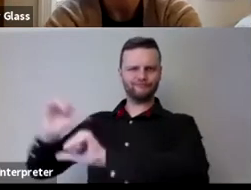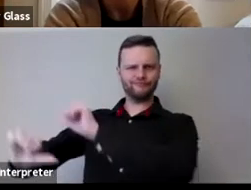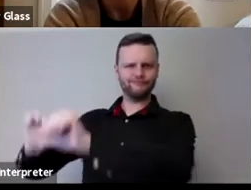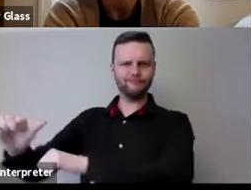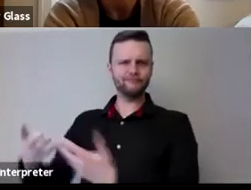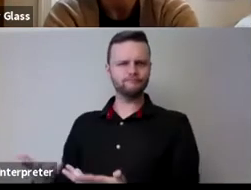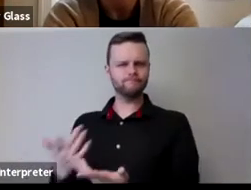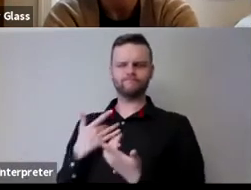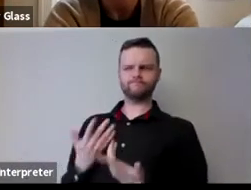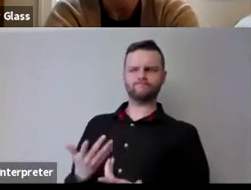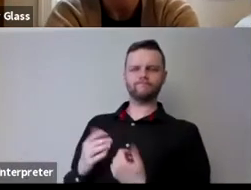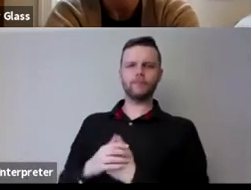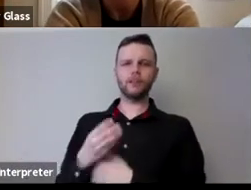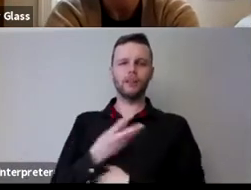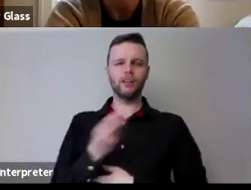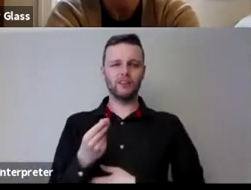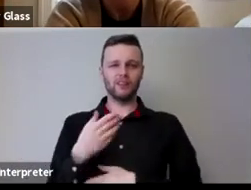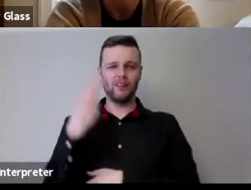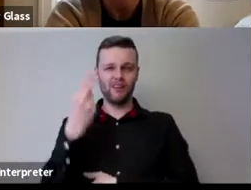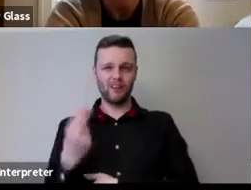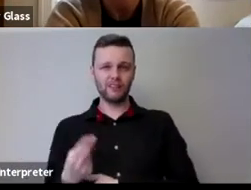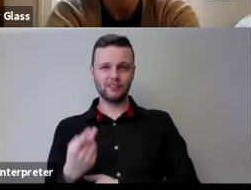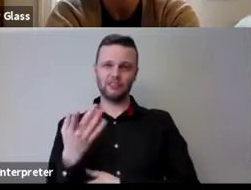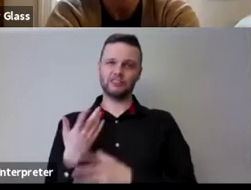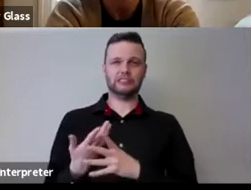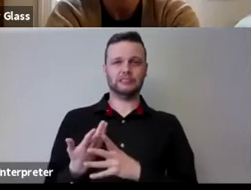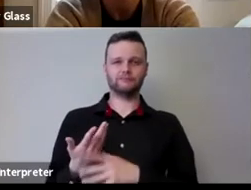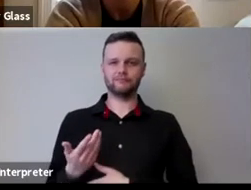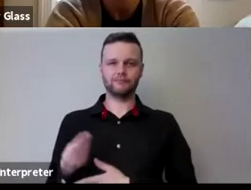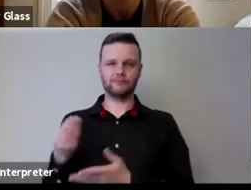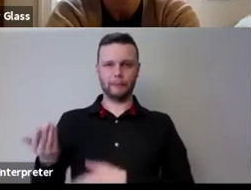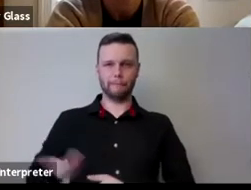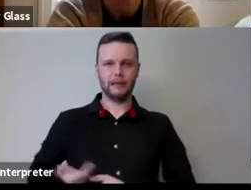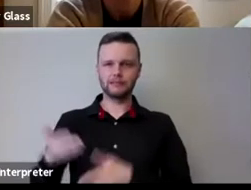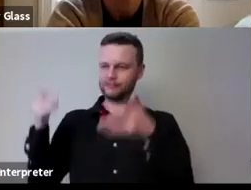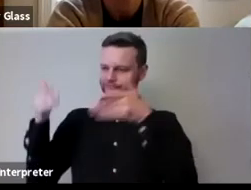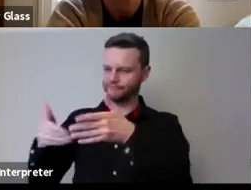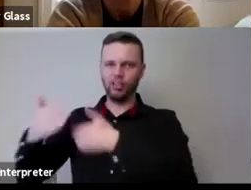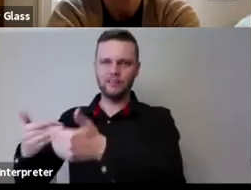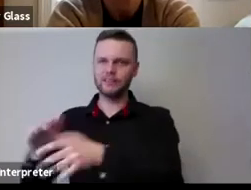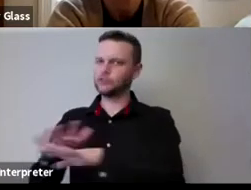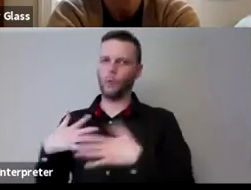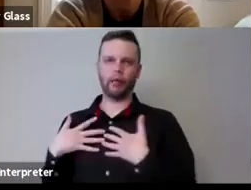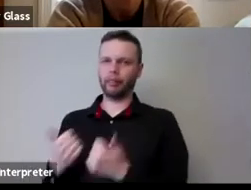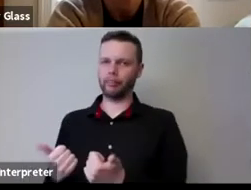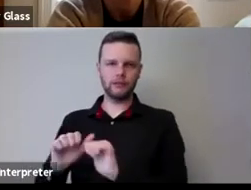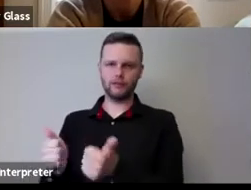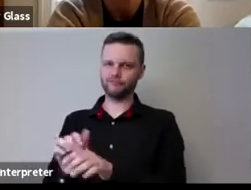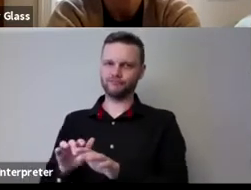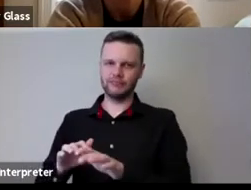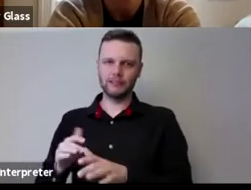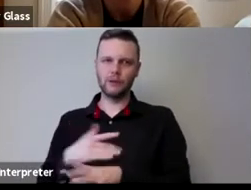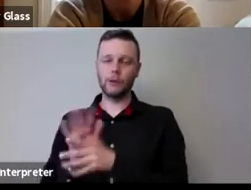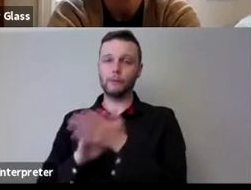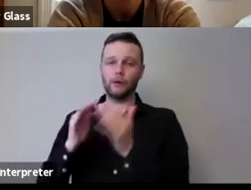result a lot of what passes for art is really just capitalist industry and it's not healthy um and it's not um it's not about equality